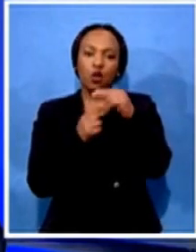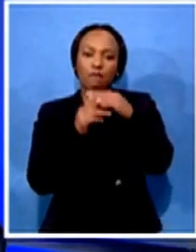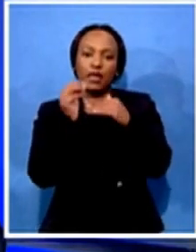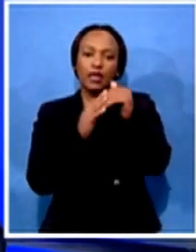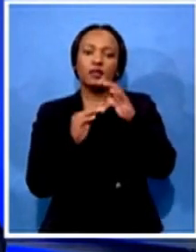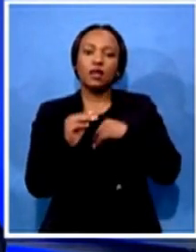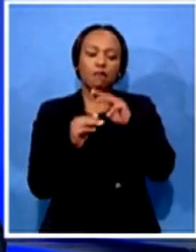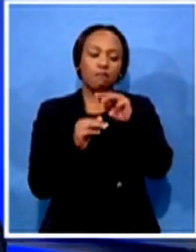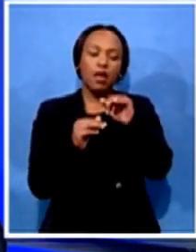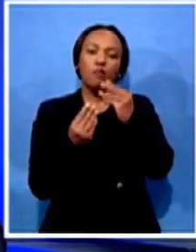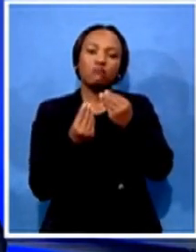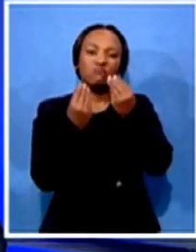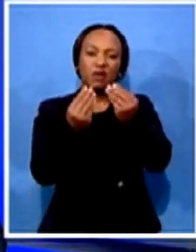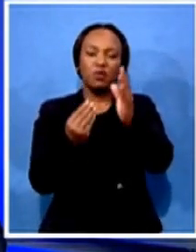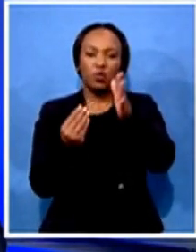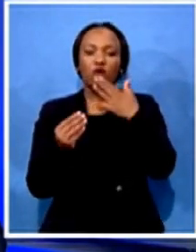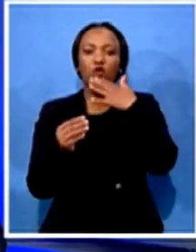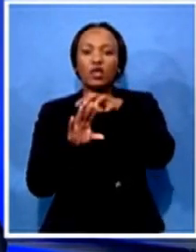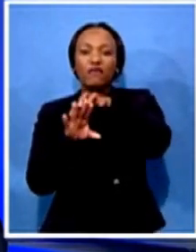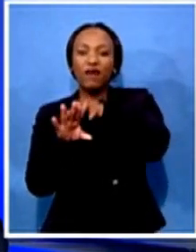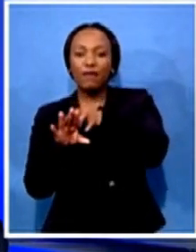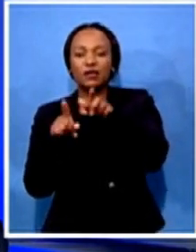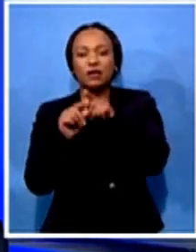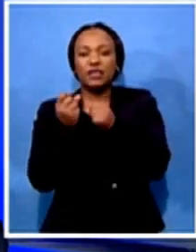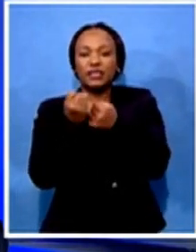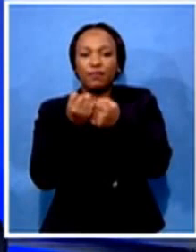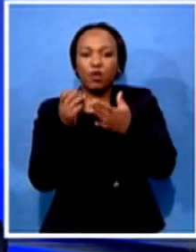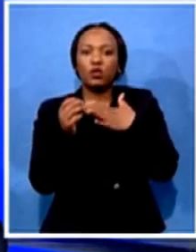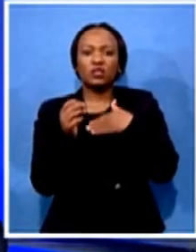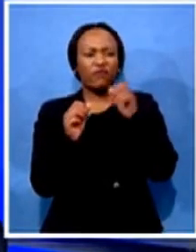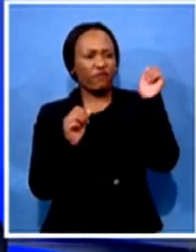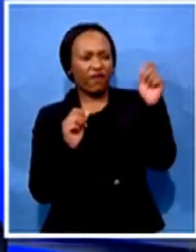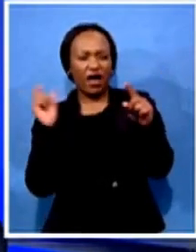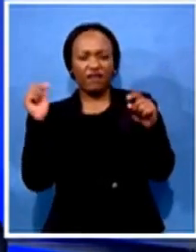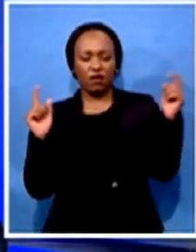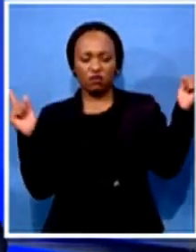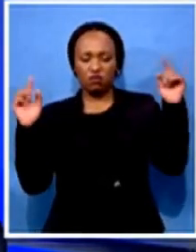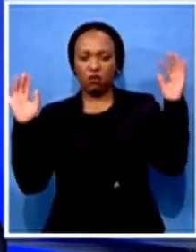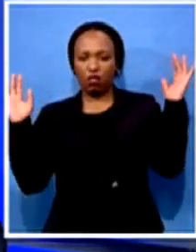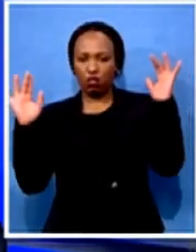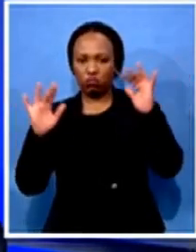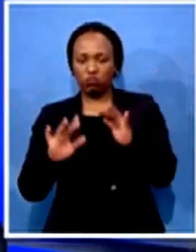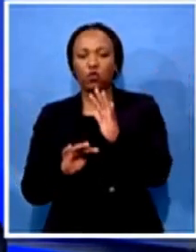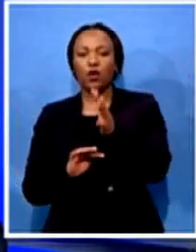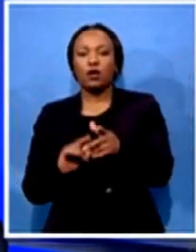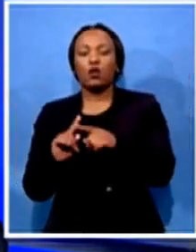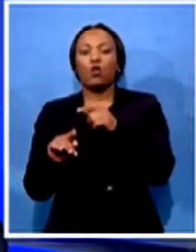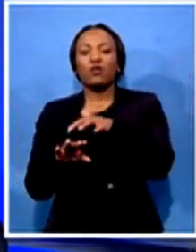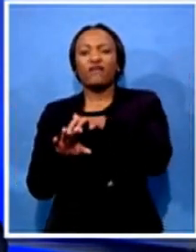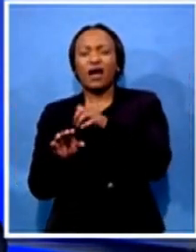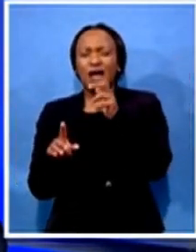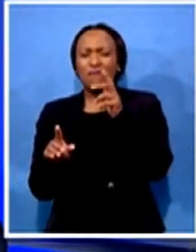from far and wide are expected to take part. A new spate of farm murders has prompted urgent calls for the government